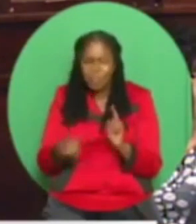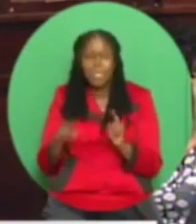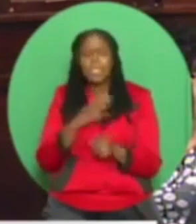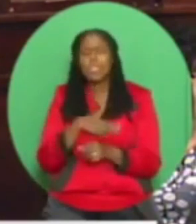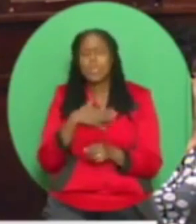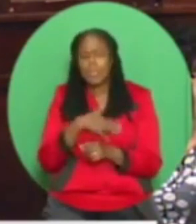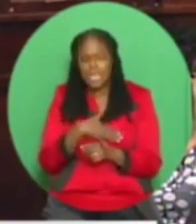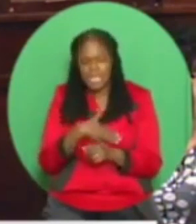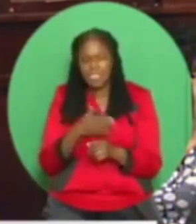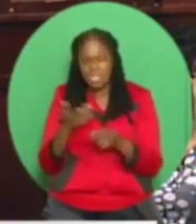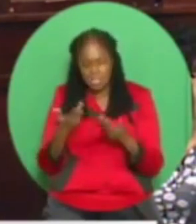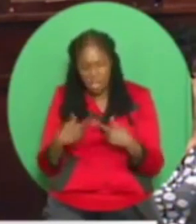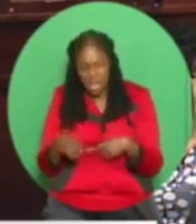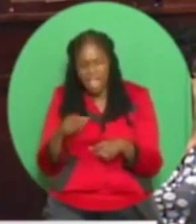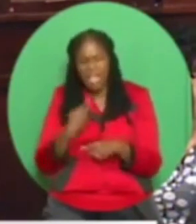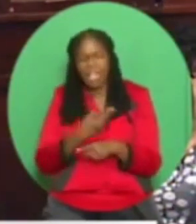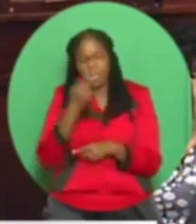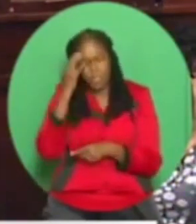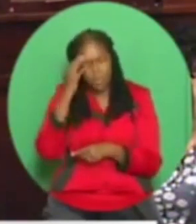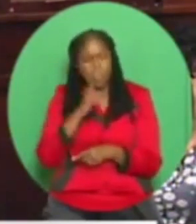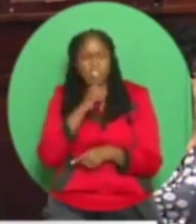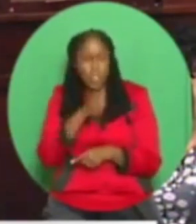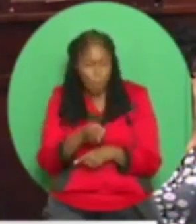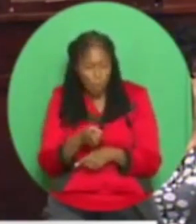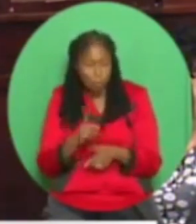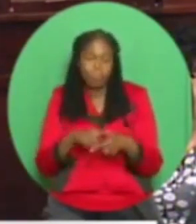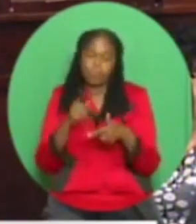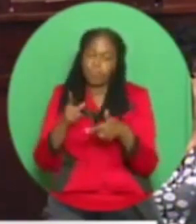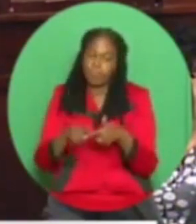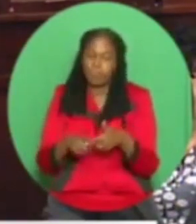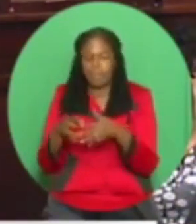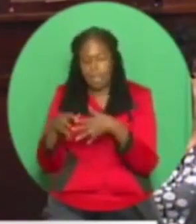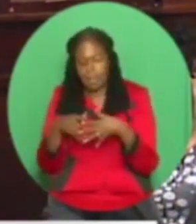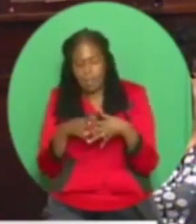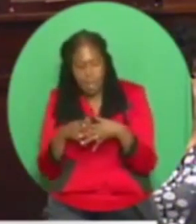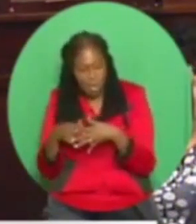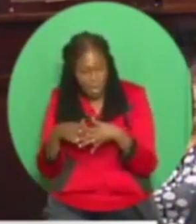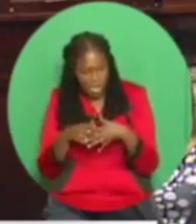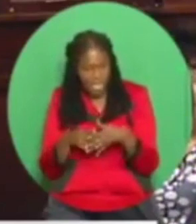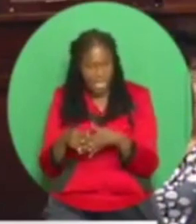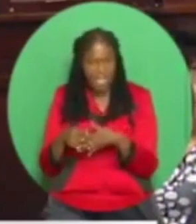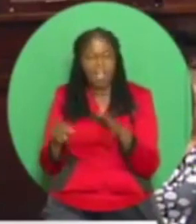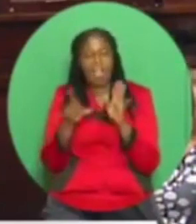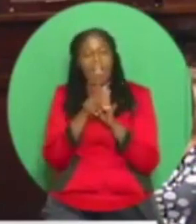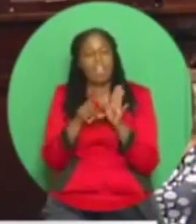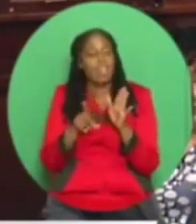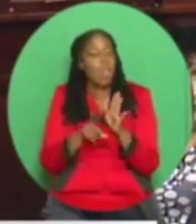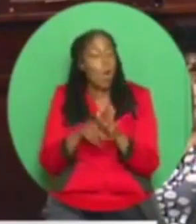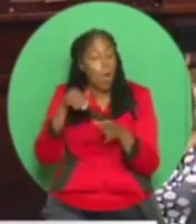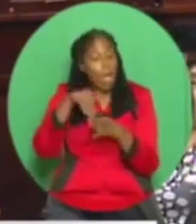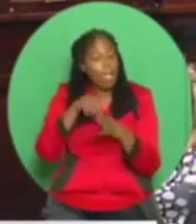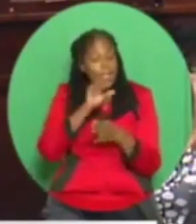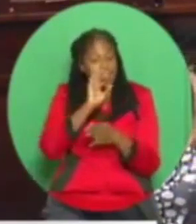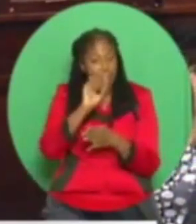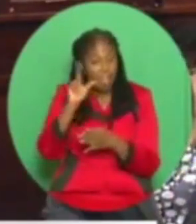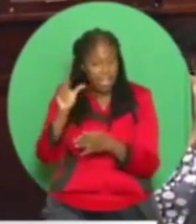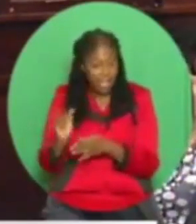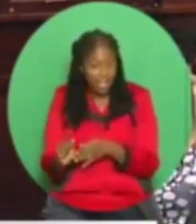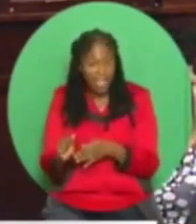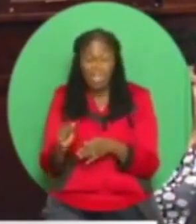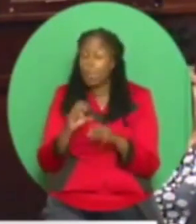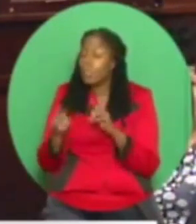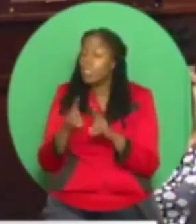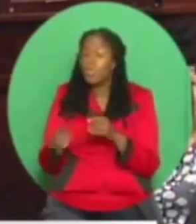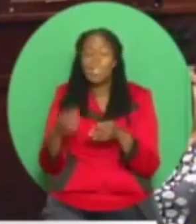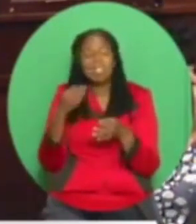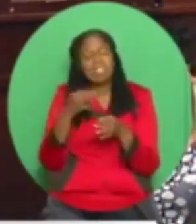and the American Institute's law enforcement in the state of Florida. That is the easiest thing